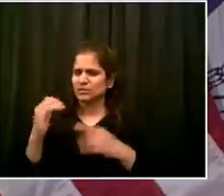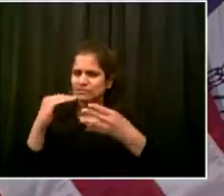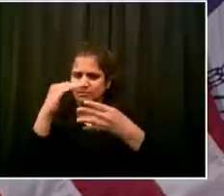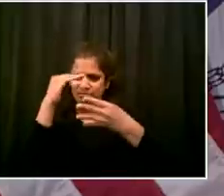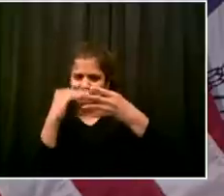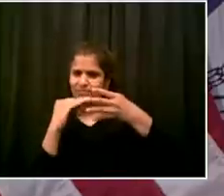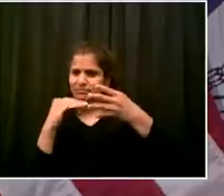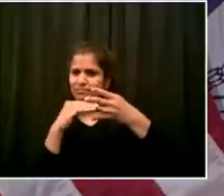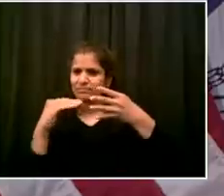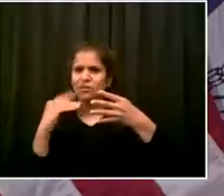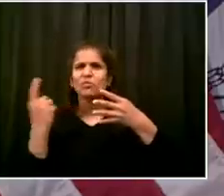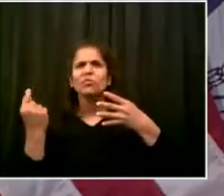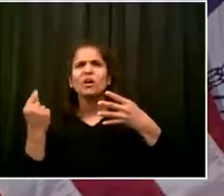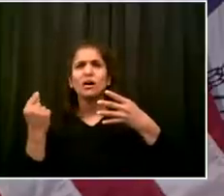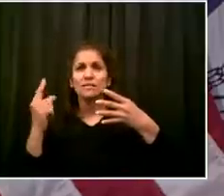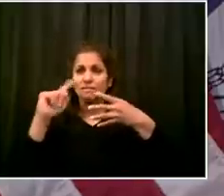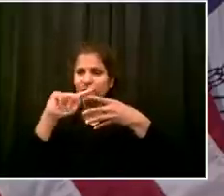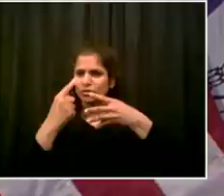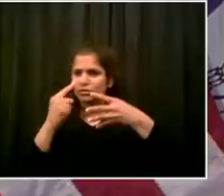industries, etc?